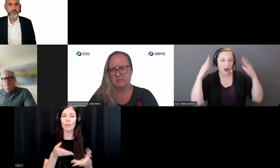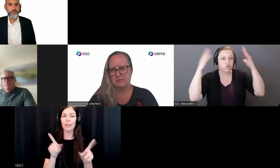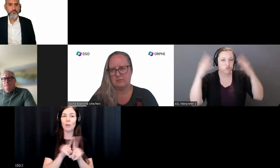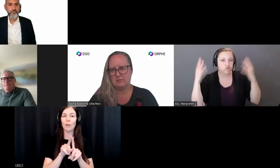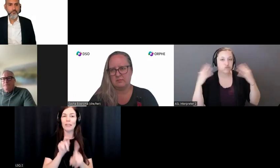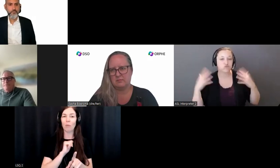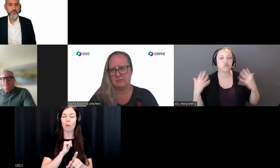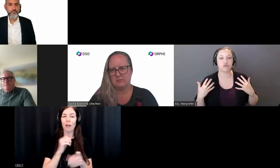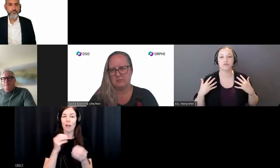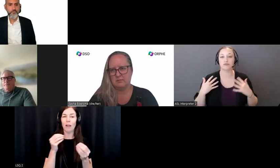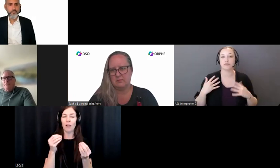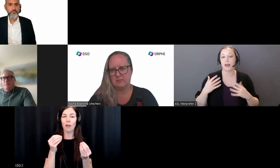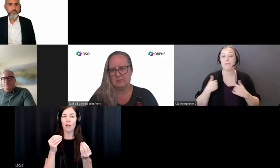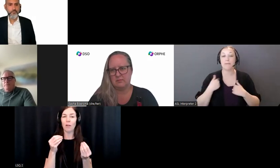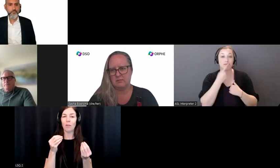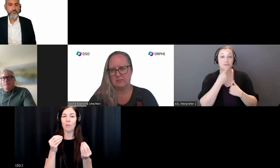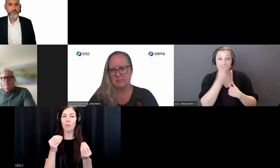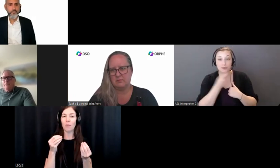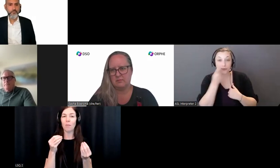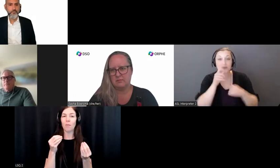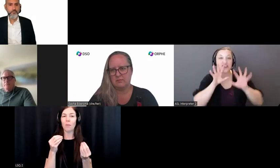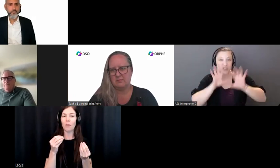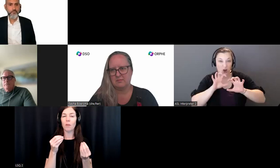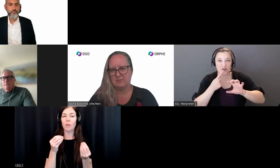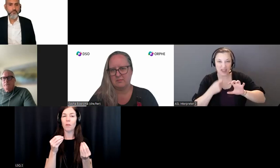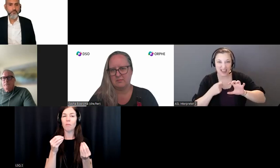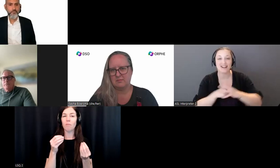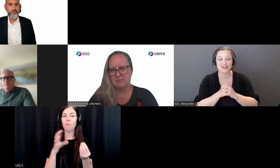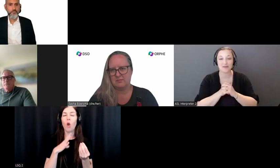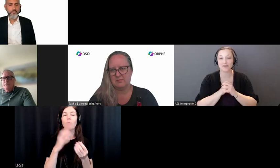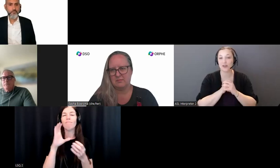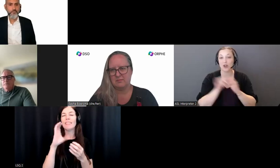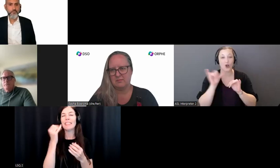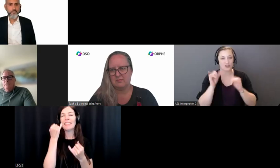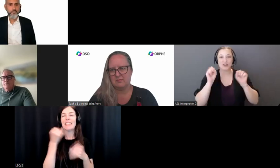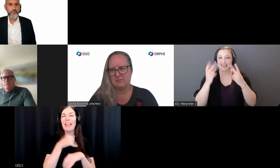lipstick, and I have a lot of visible scars on my face.